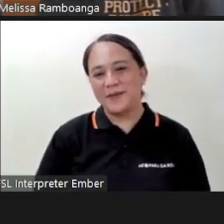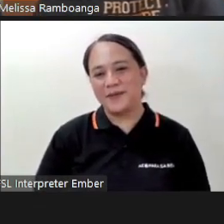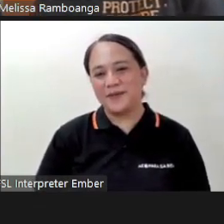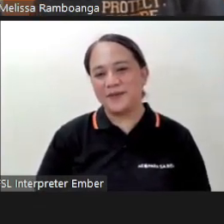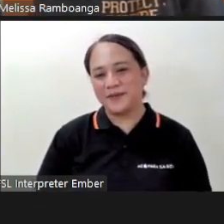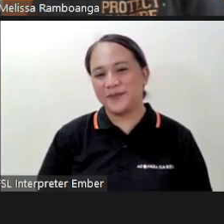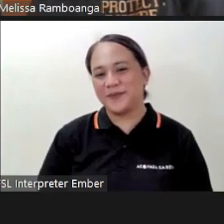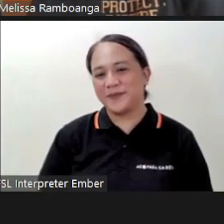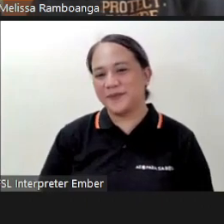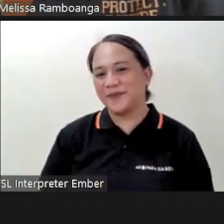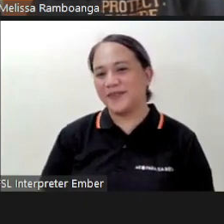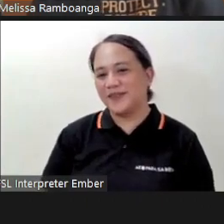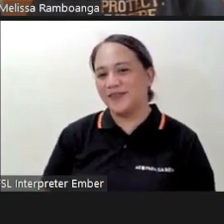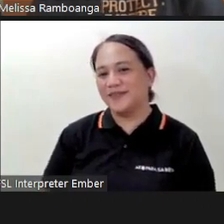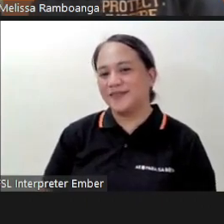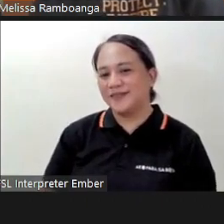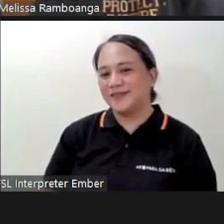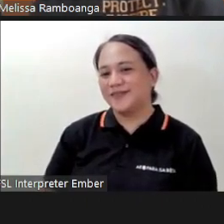Music